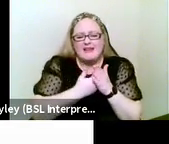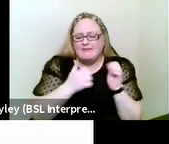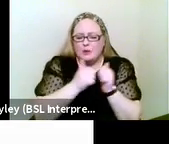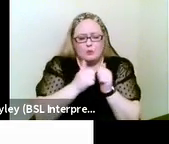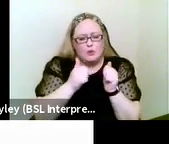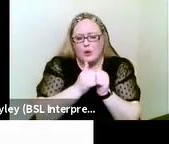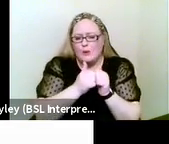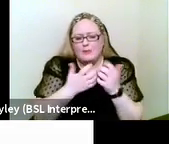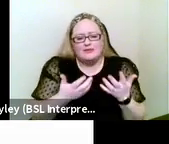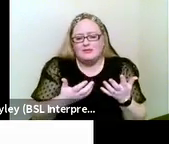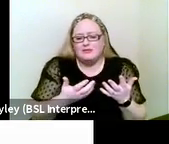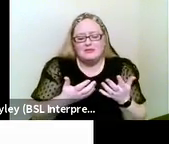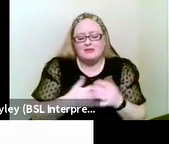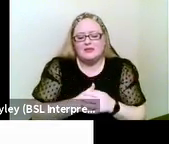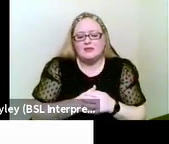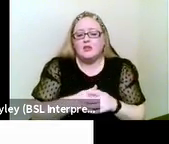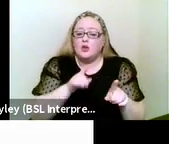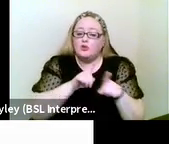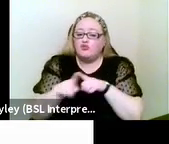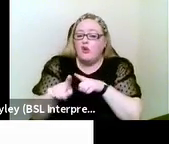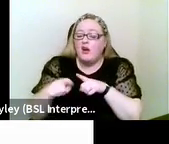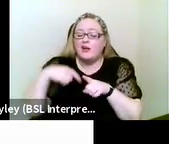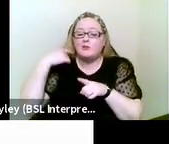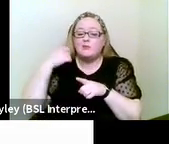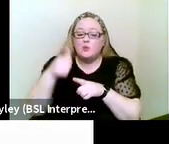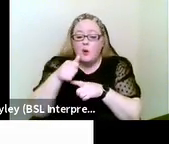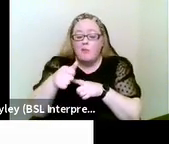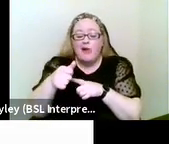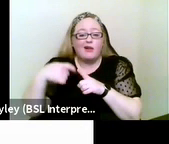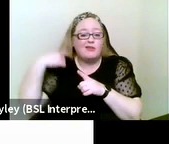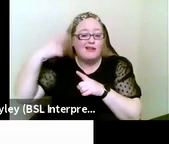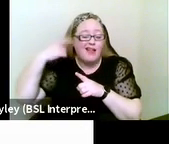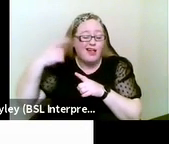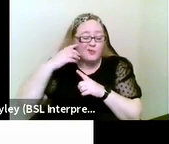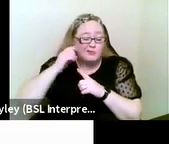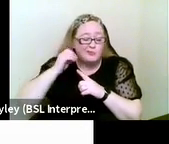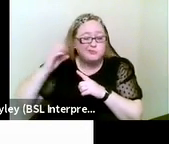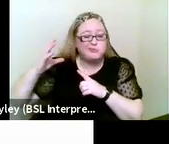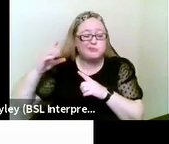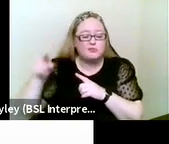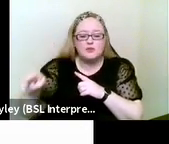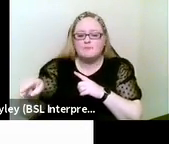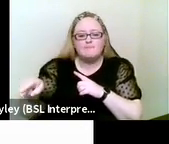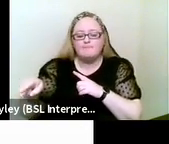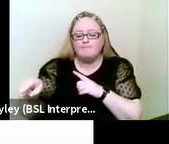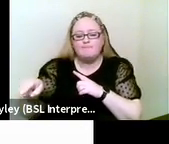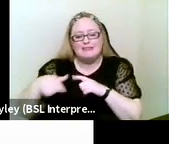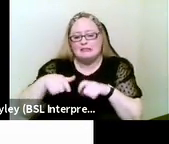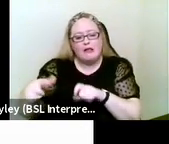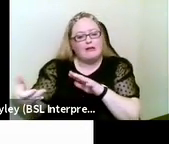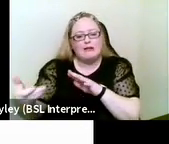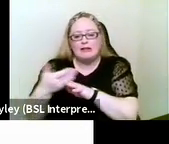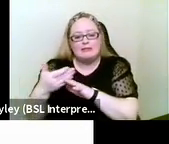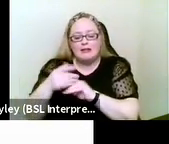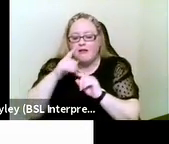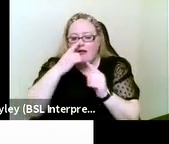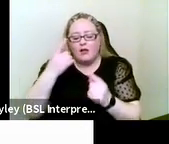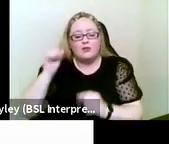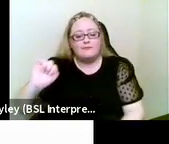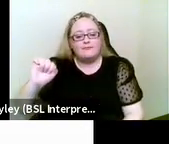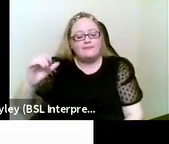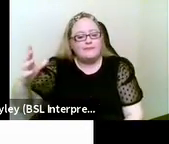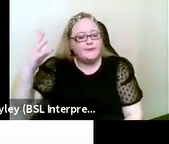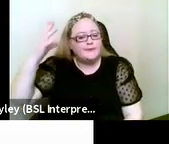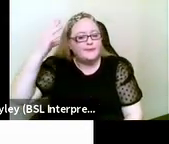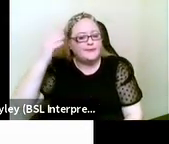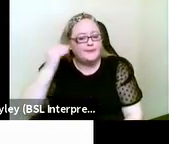We tried amplified doorbells and these are often available, but she couldn't access them. Her hearing loss was such she